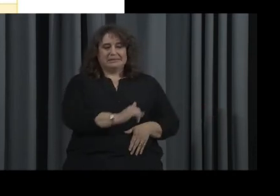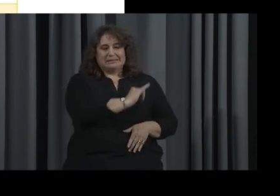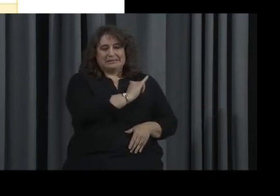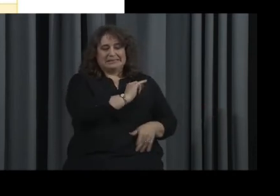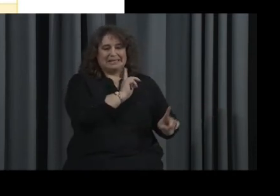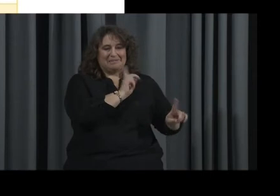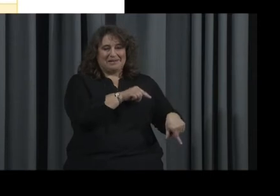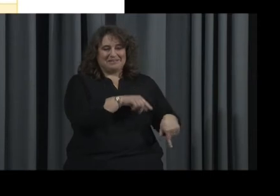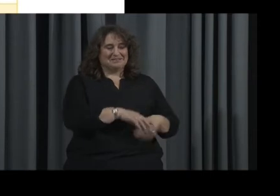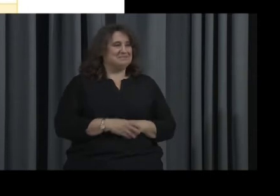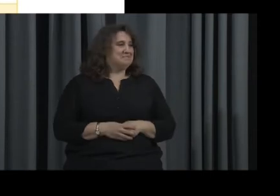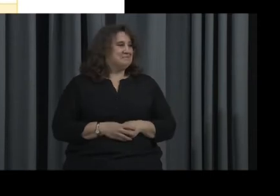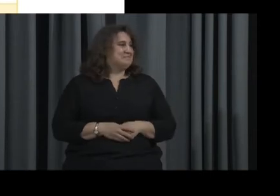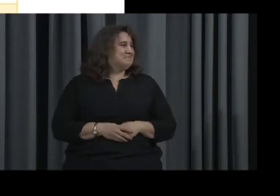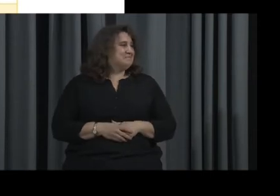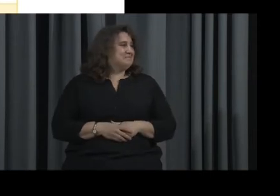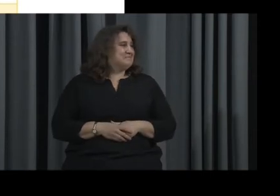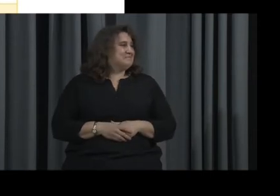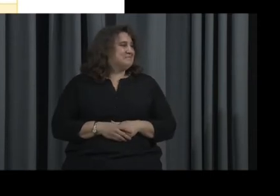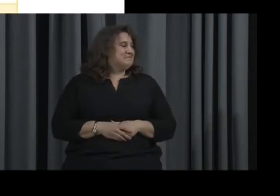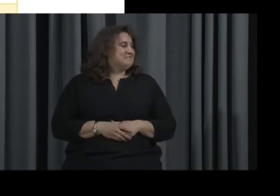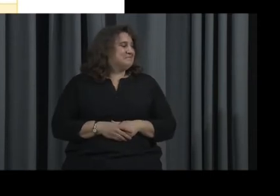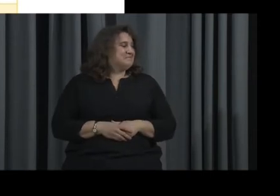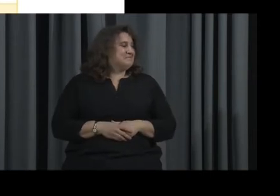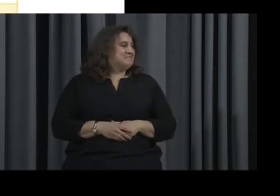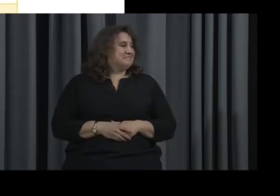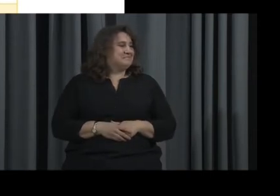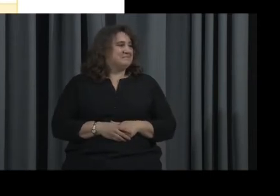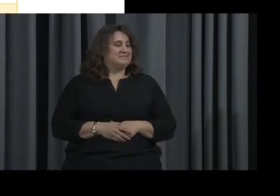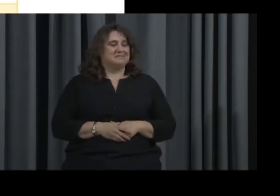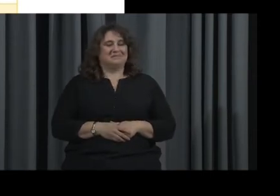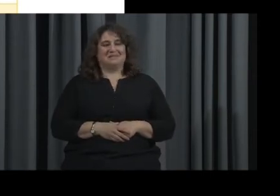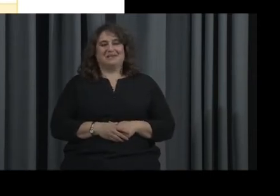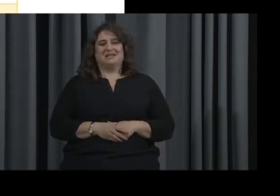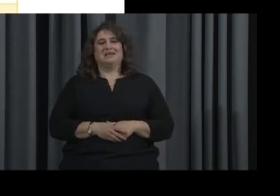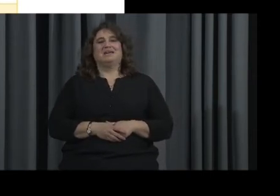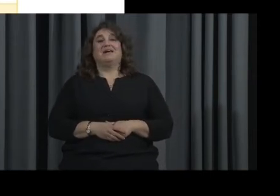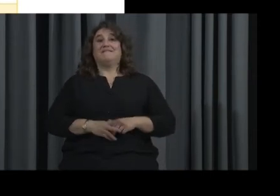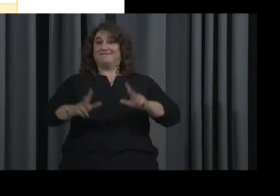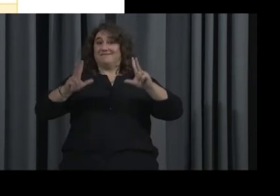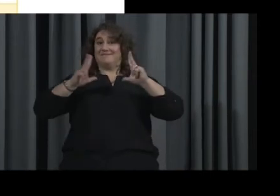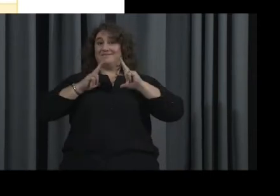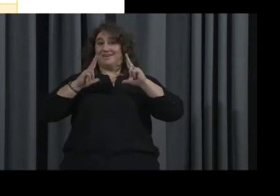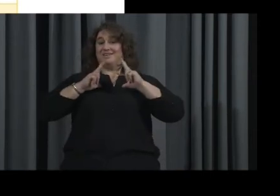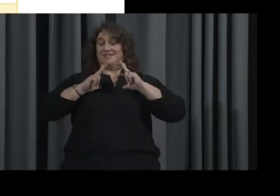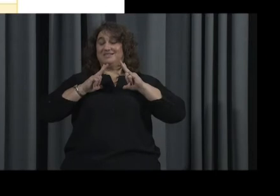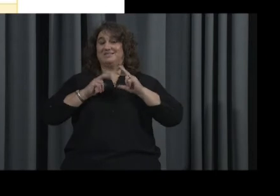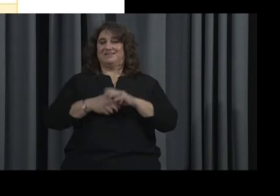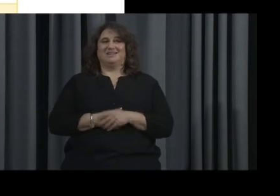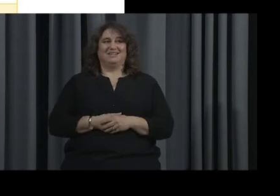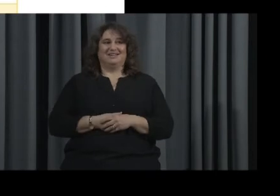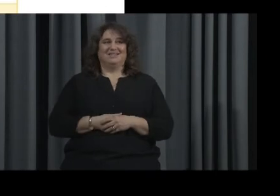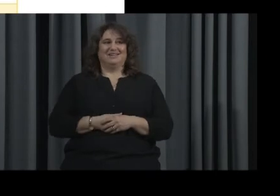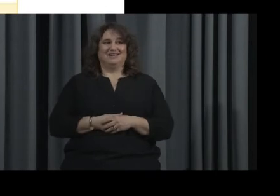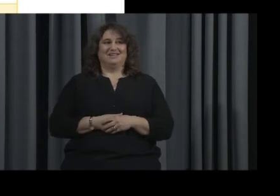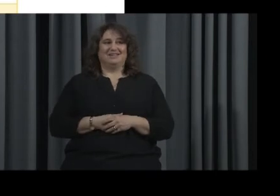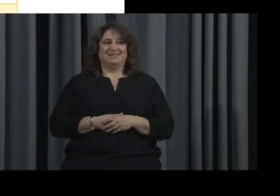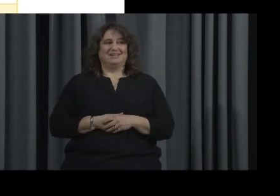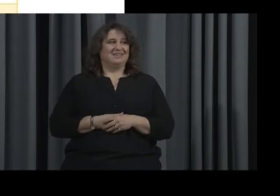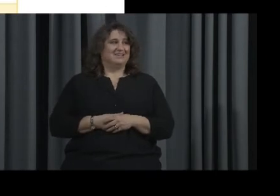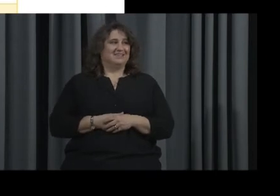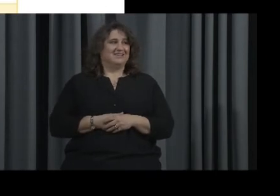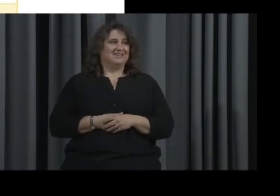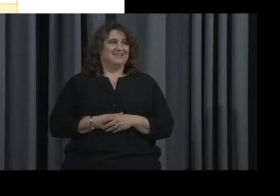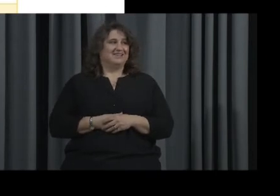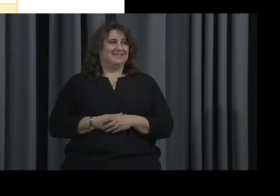All right. That's next. Okay. I'm next. I think I have vacation. Oh, vacation. Oh,